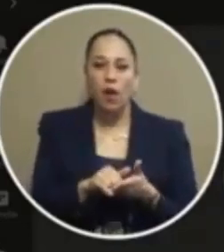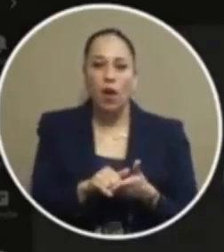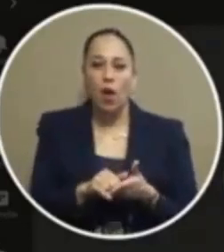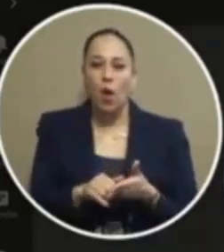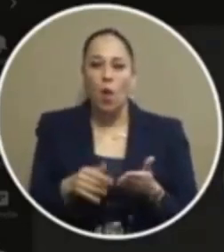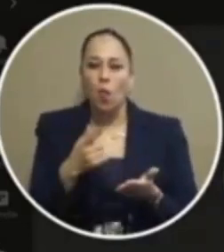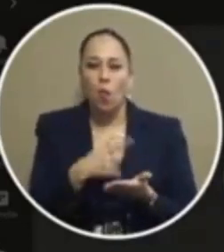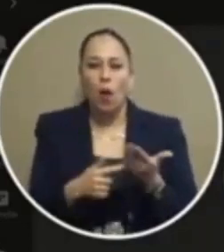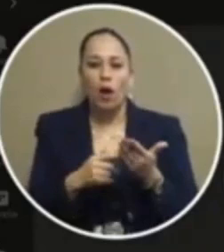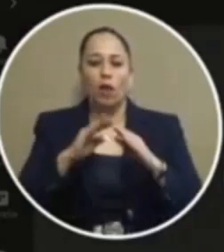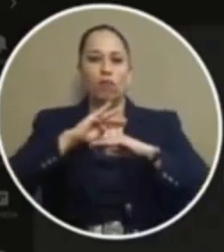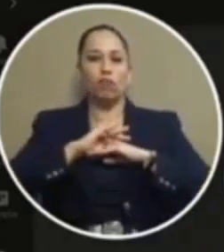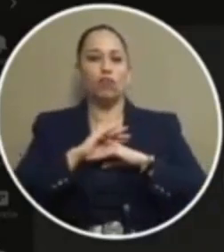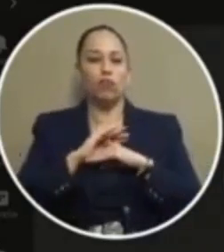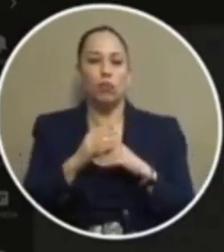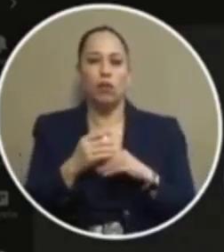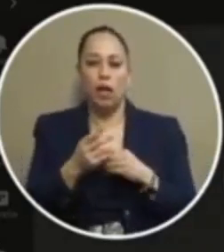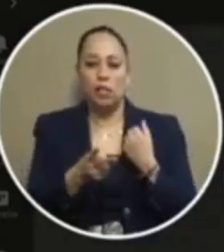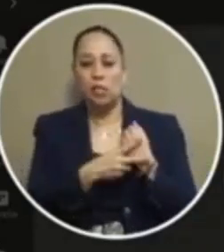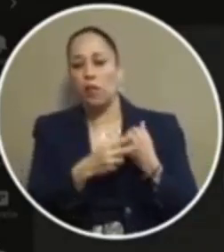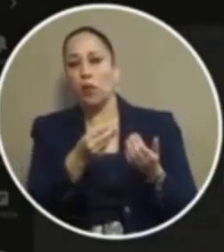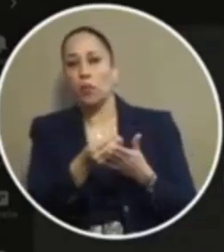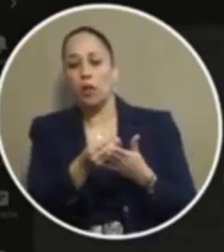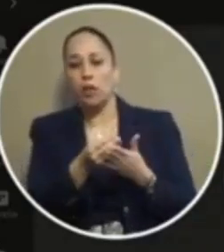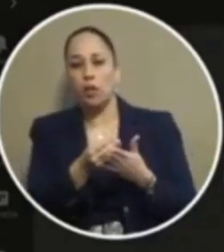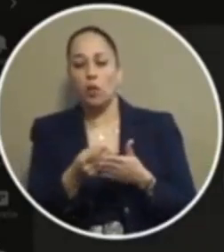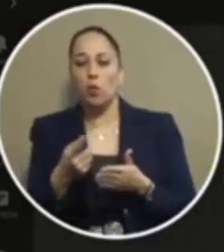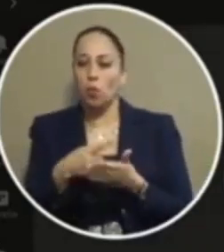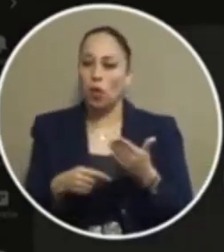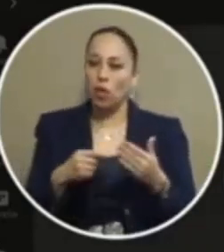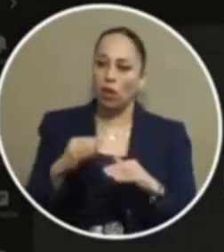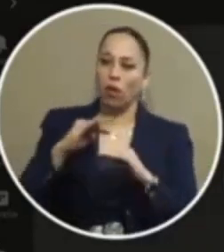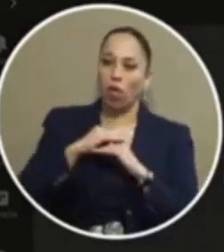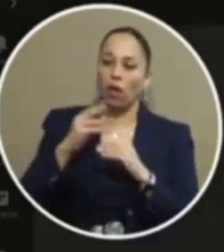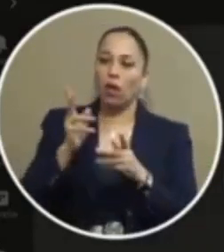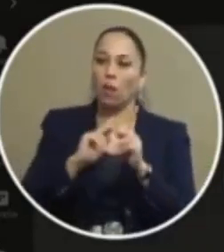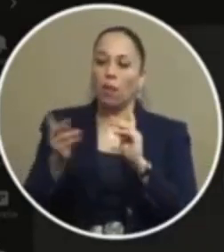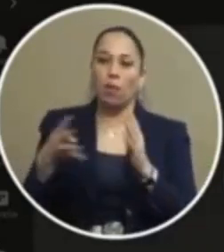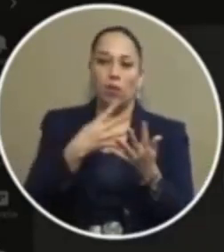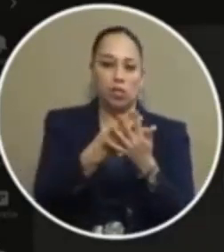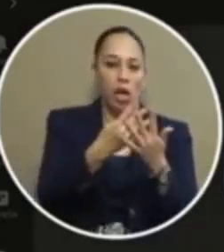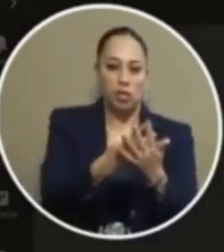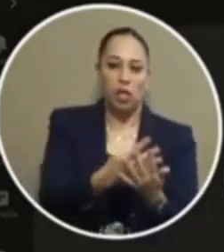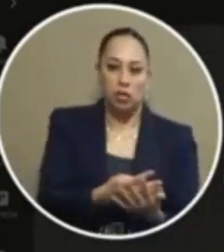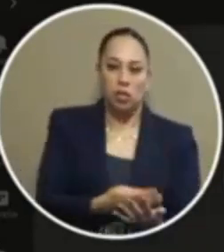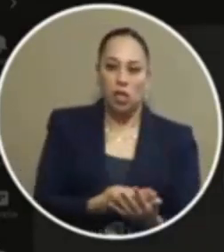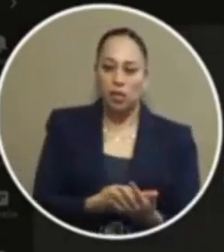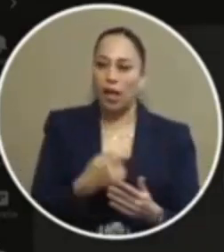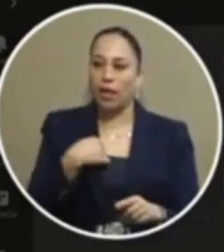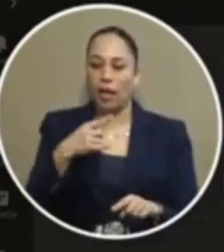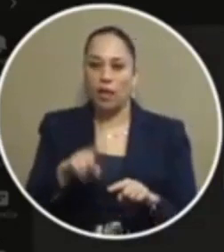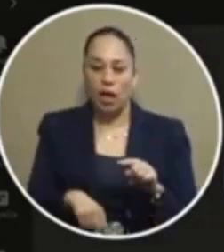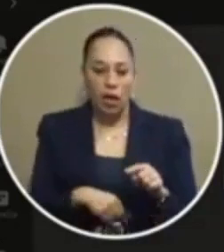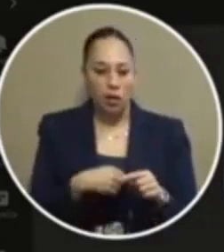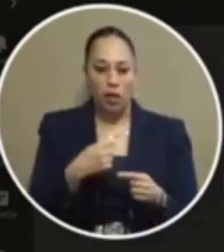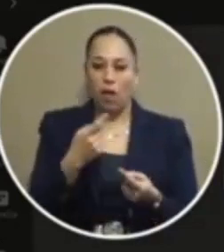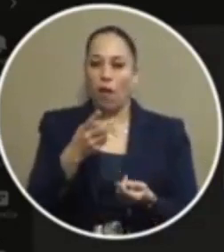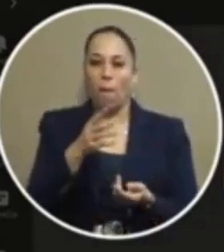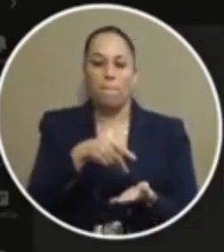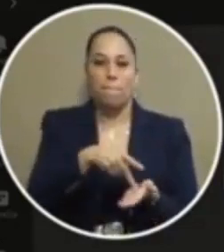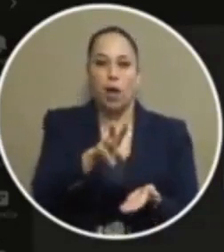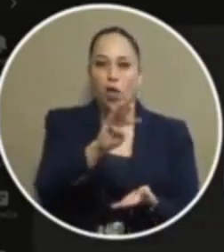we accomplishing everybody's saying well we're not saving money what are we accomplishing by throwing someone in jail if they can't bond out and they lose their job what have we done to them